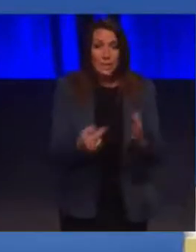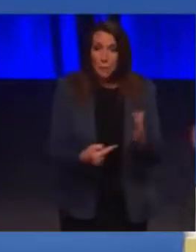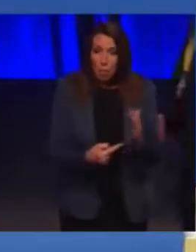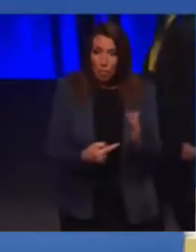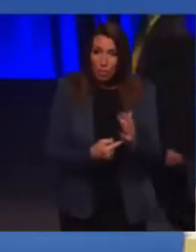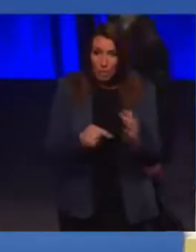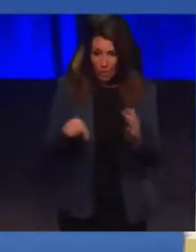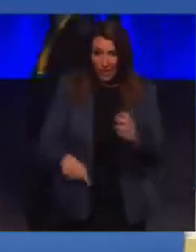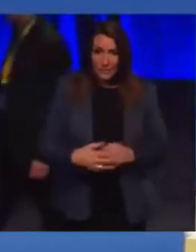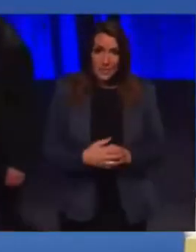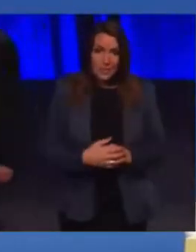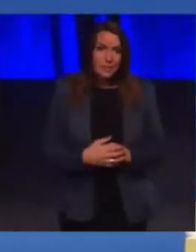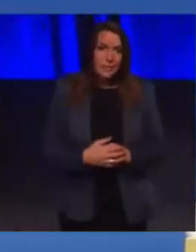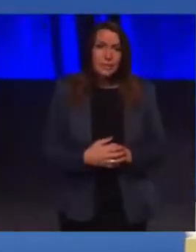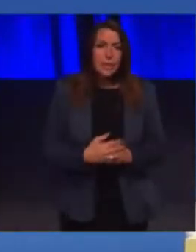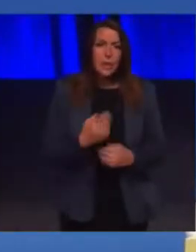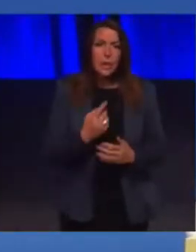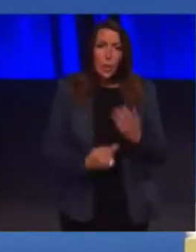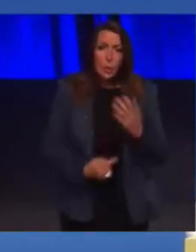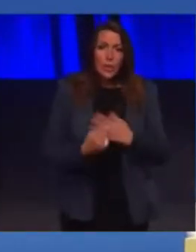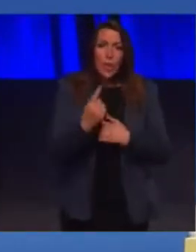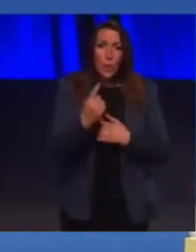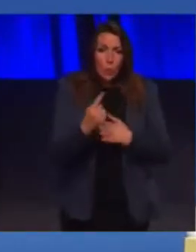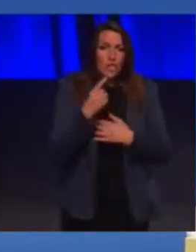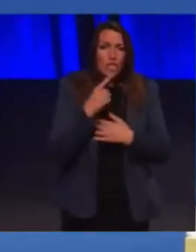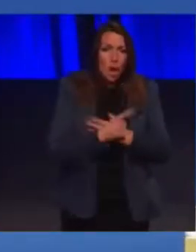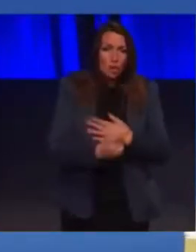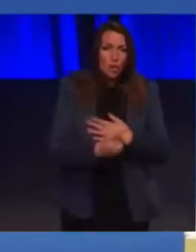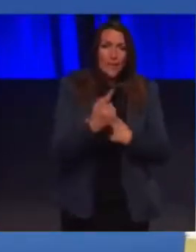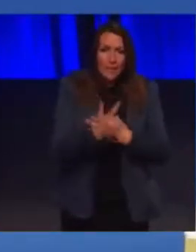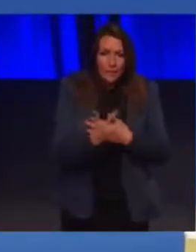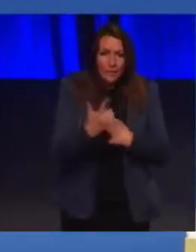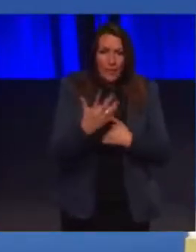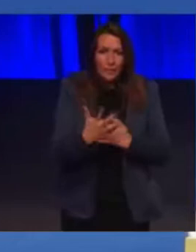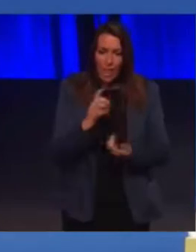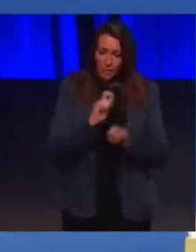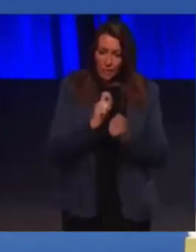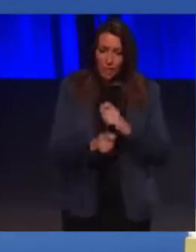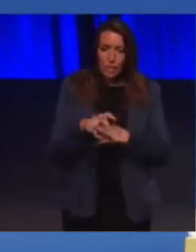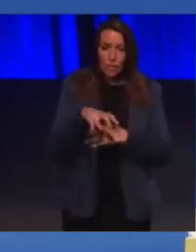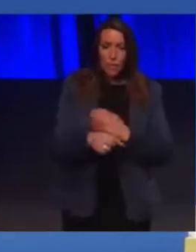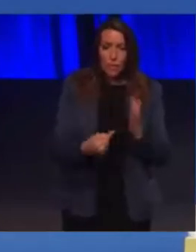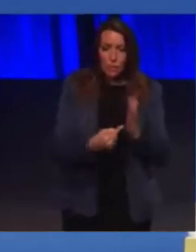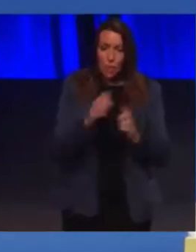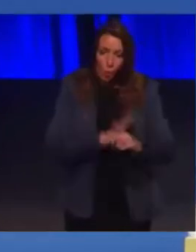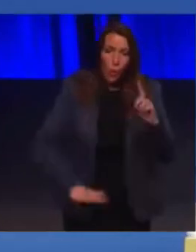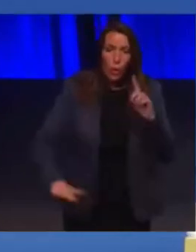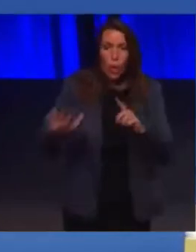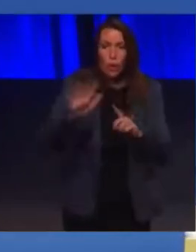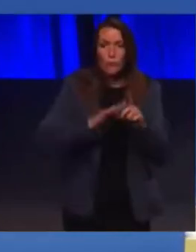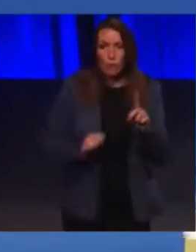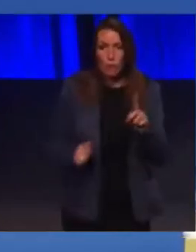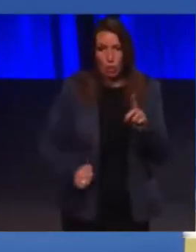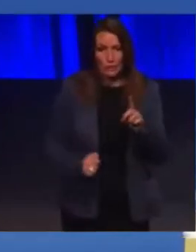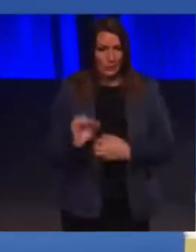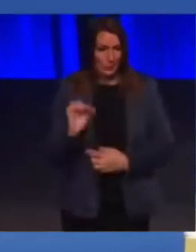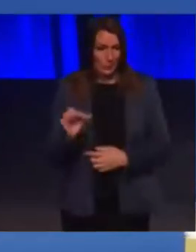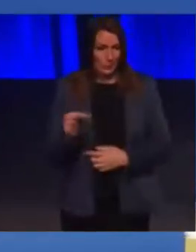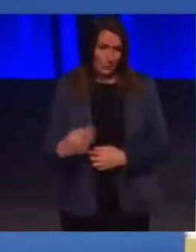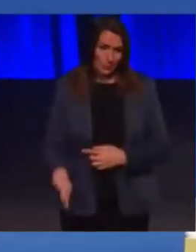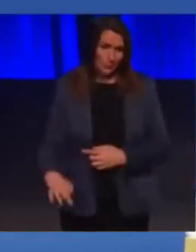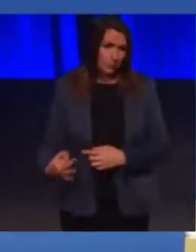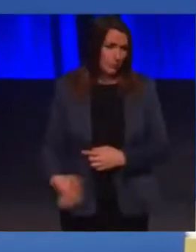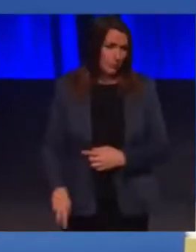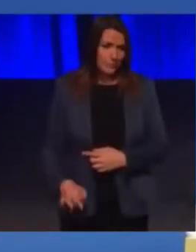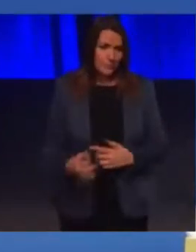only 175 Changing Places Toilets in the whole of Scotland. That's a tiny drop in the ocean